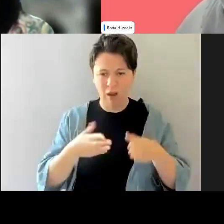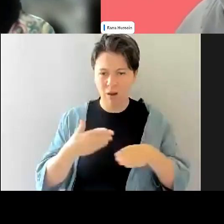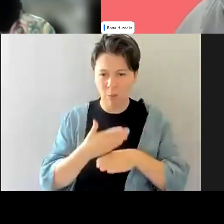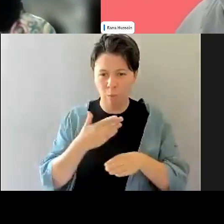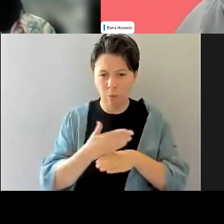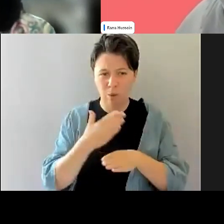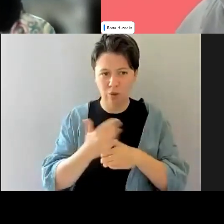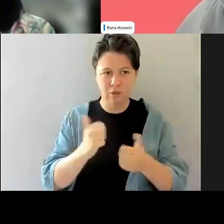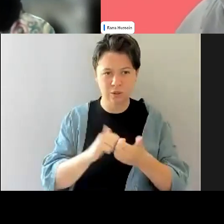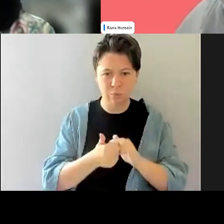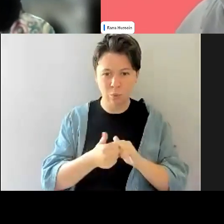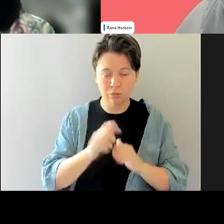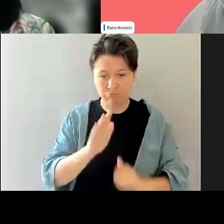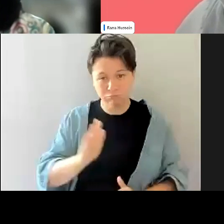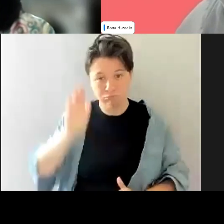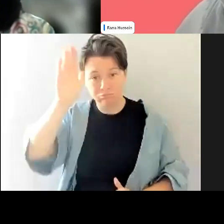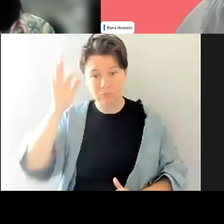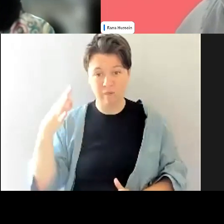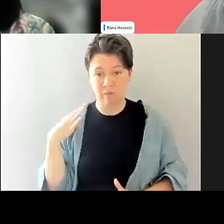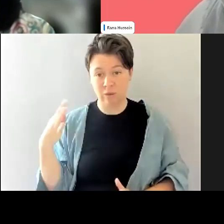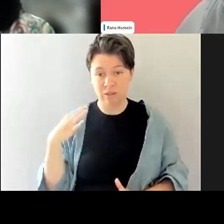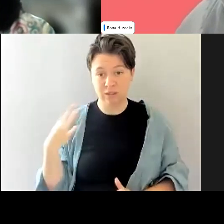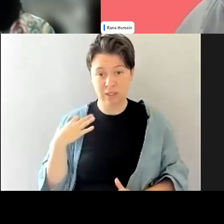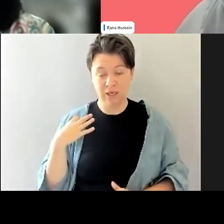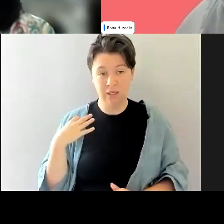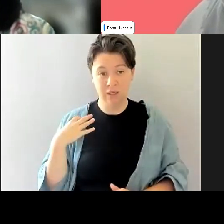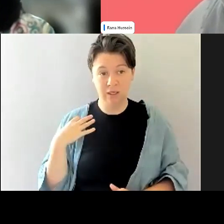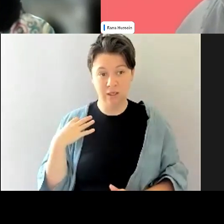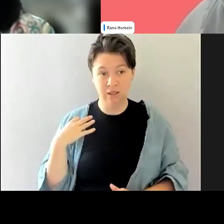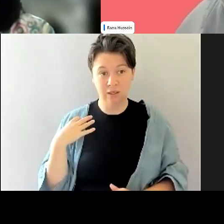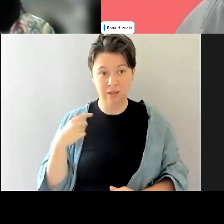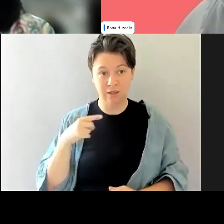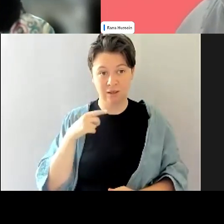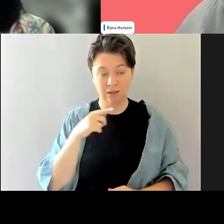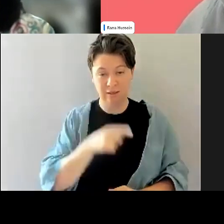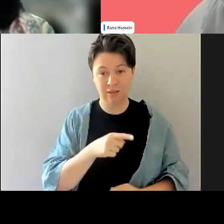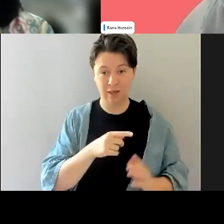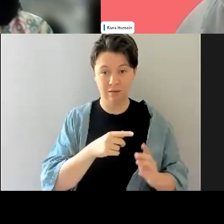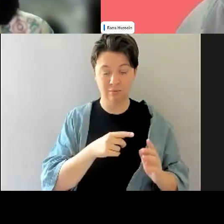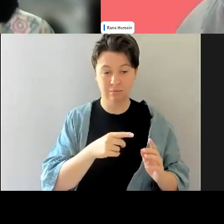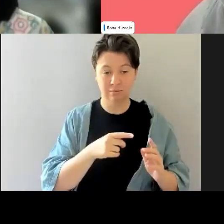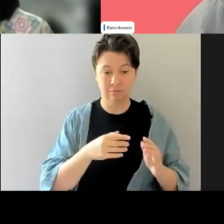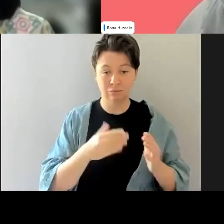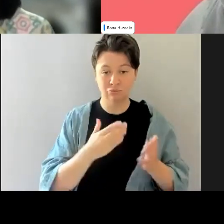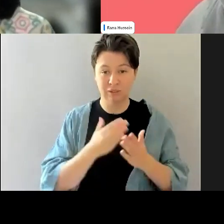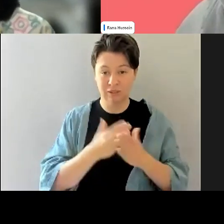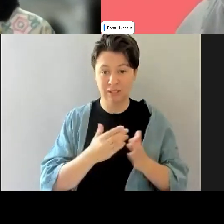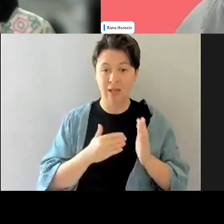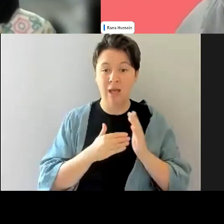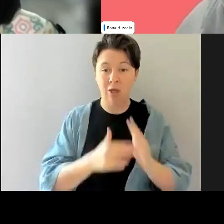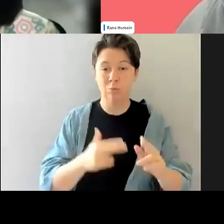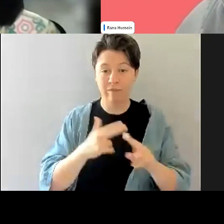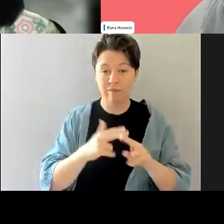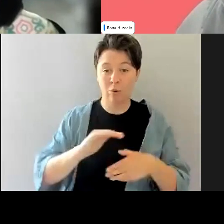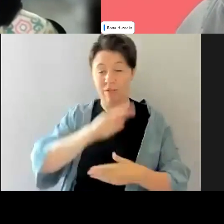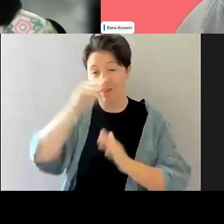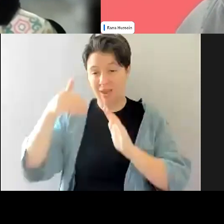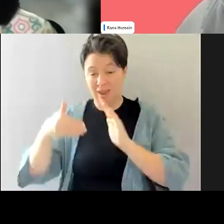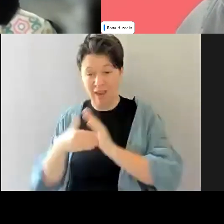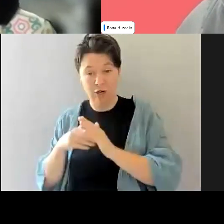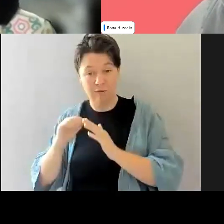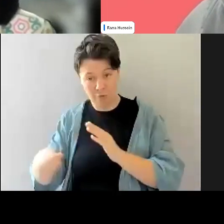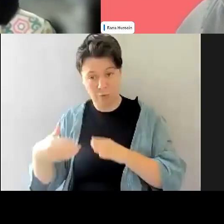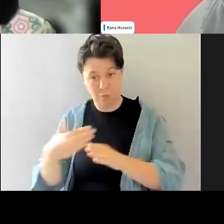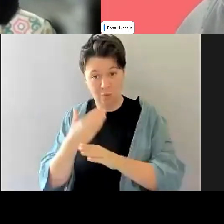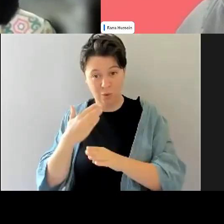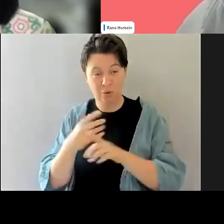you know, put your hand up to volunteer. And then that just goes to the other gamut at the end of your career as well. I think it's, um, age is just a number. And I have to